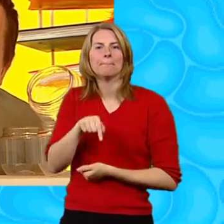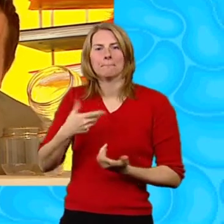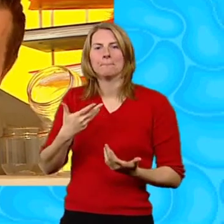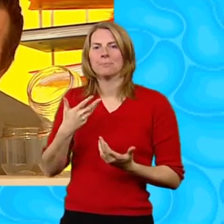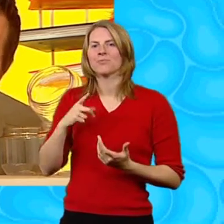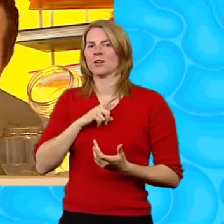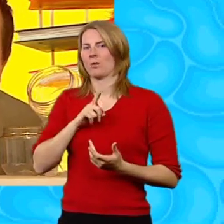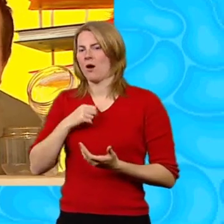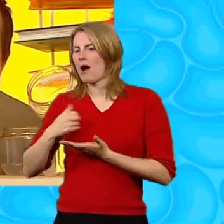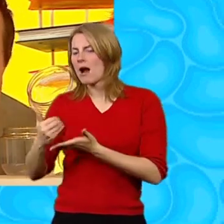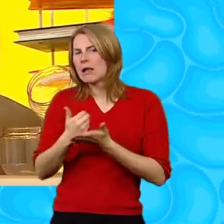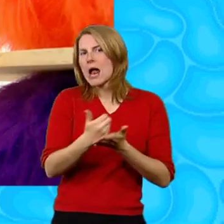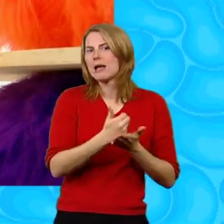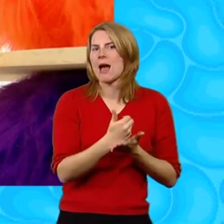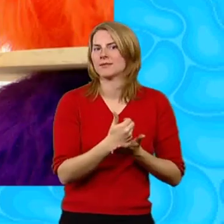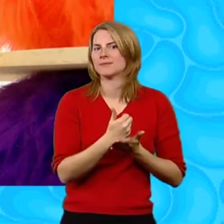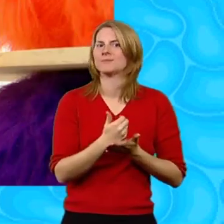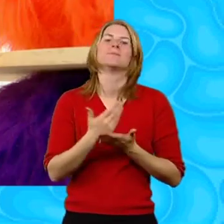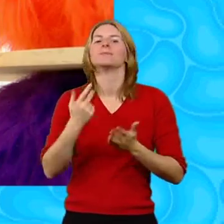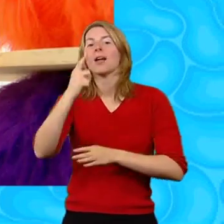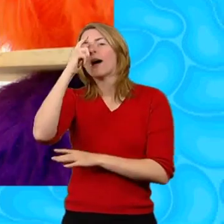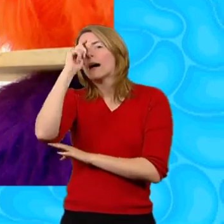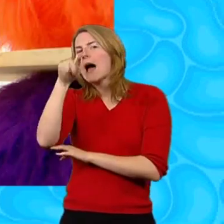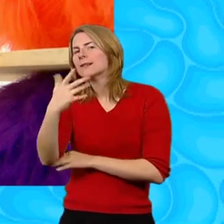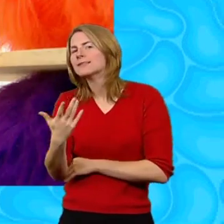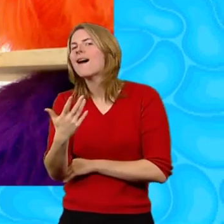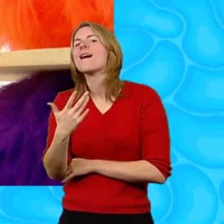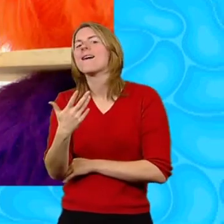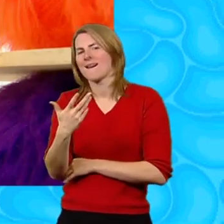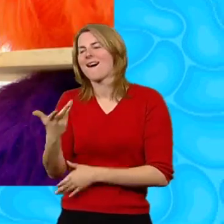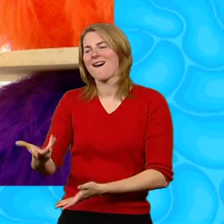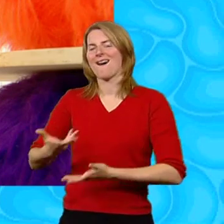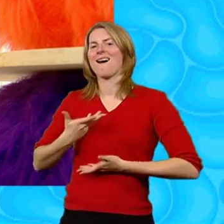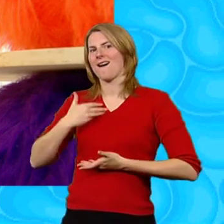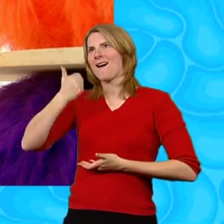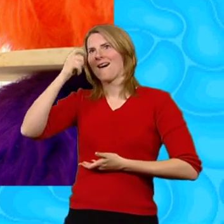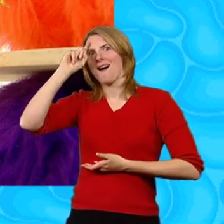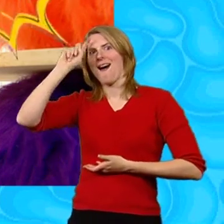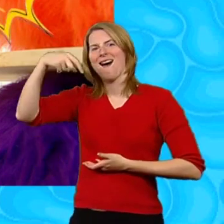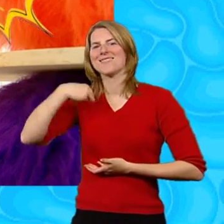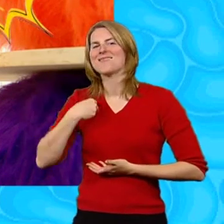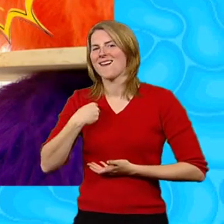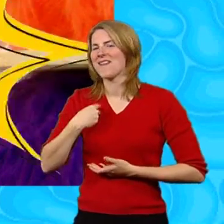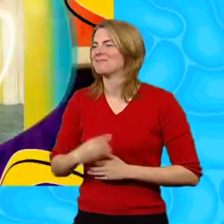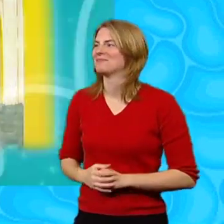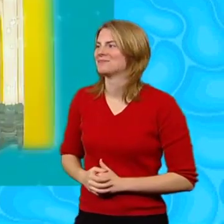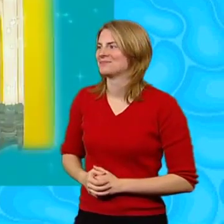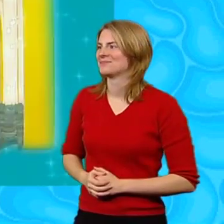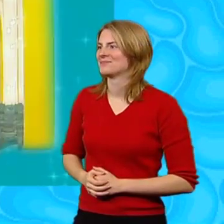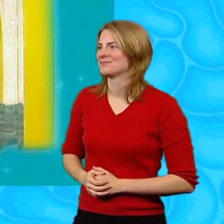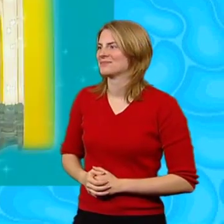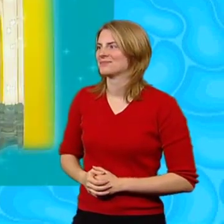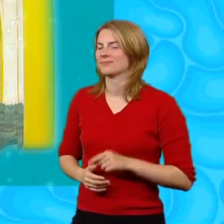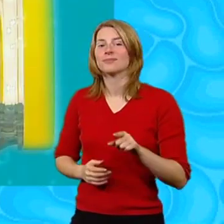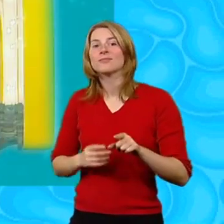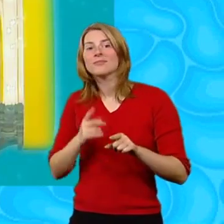keep my bits and pieces in And yes You've guessed it They've given me a great idea Impress your